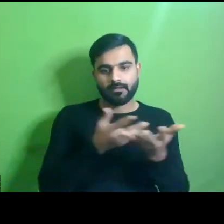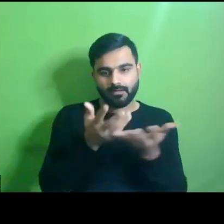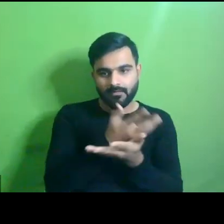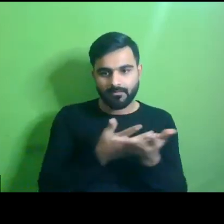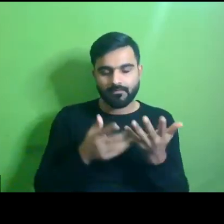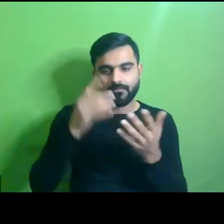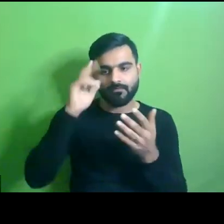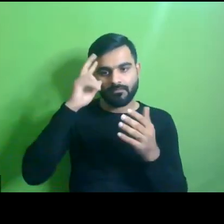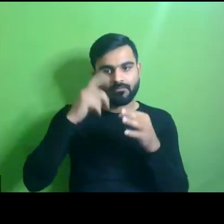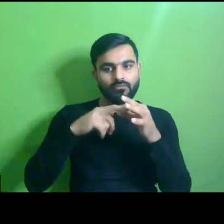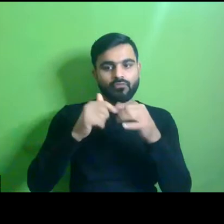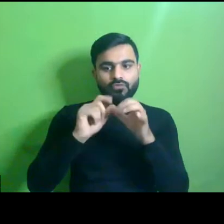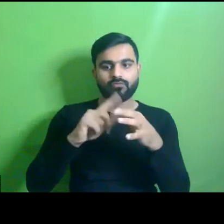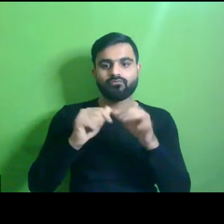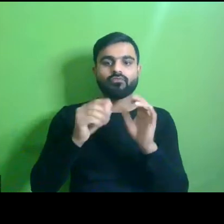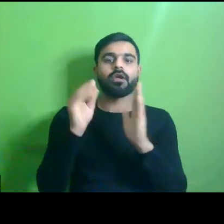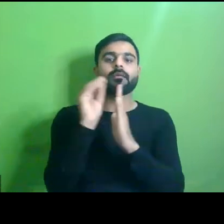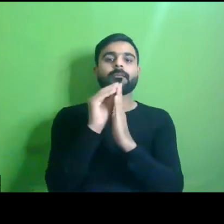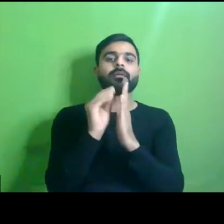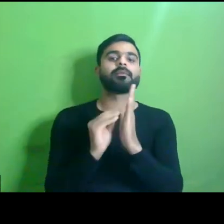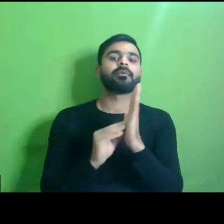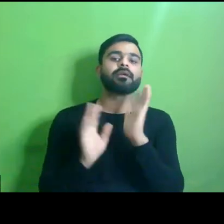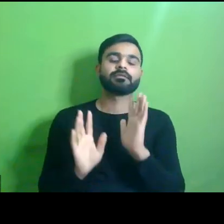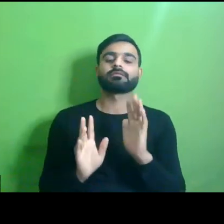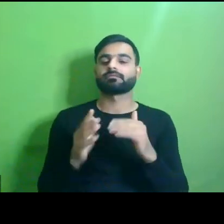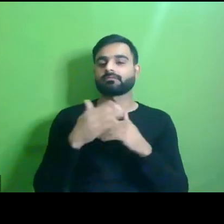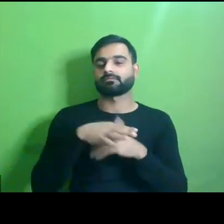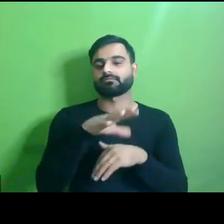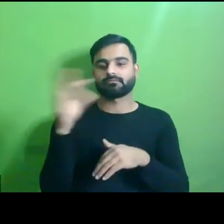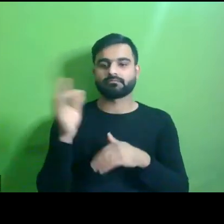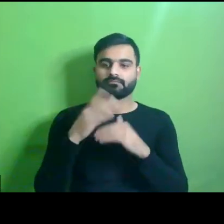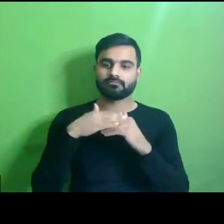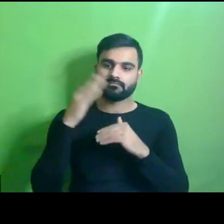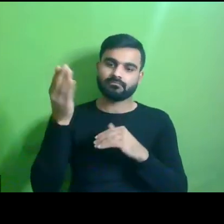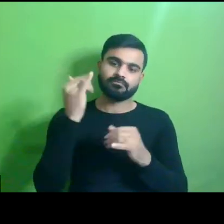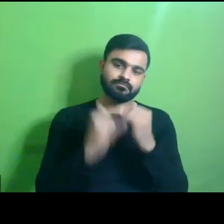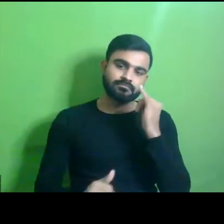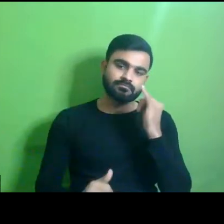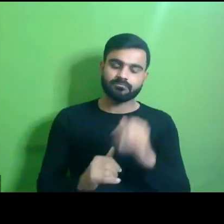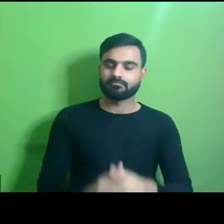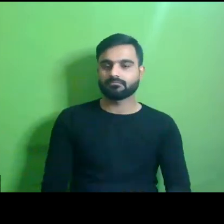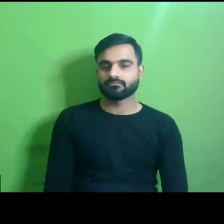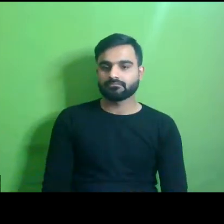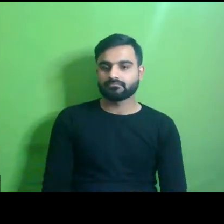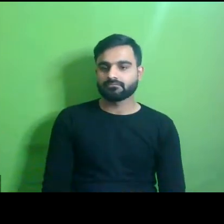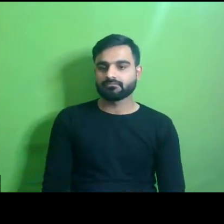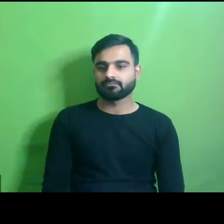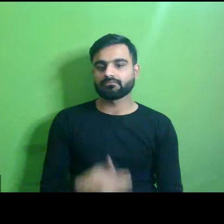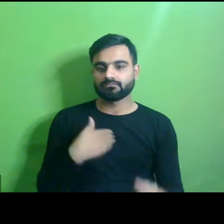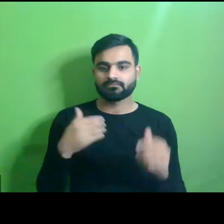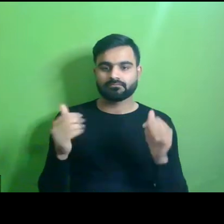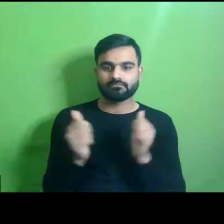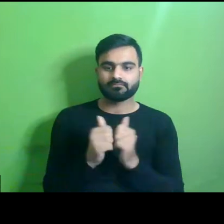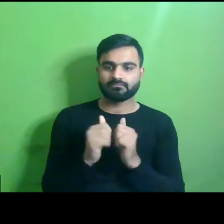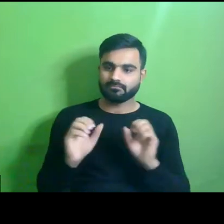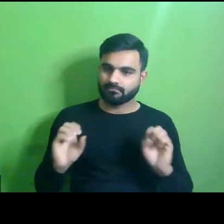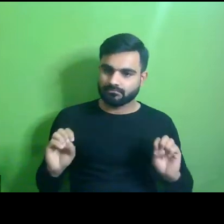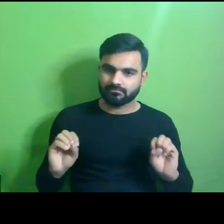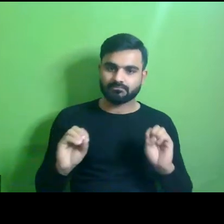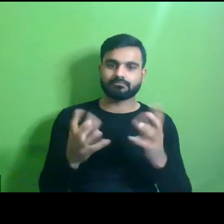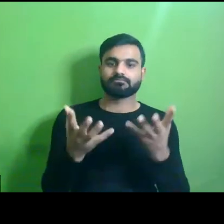drop your questions in the q and a box we will take these up at the end with that let's get started